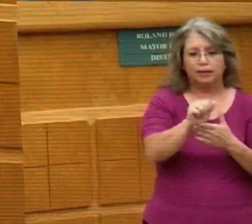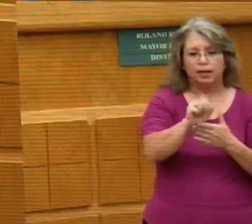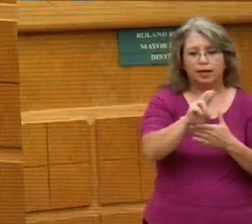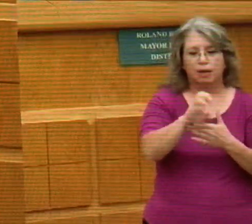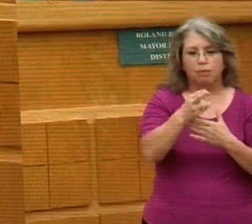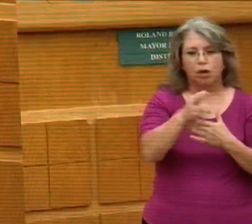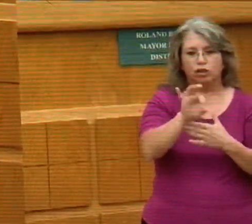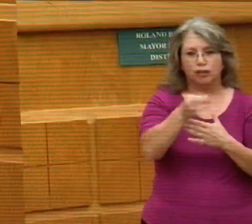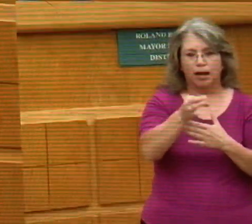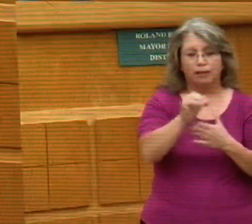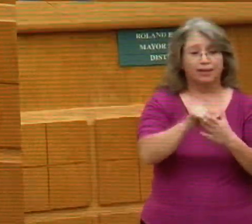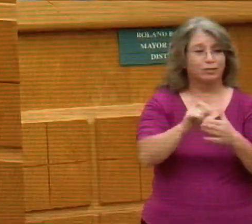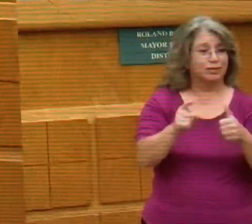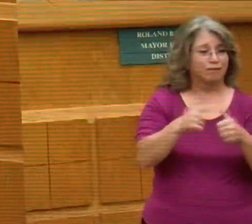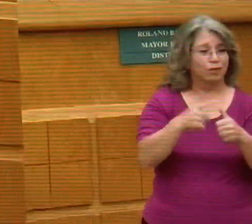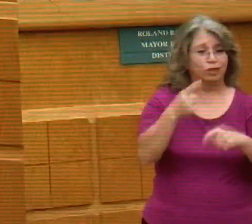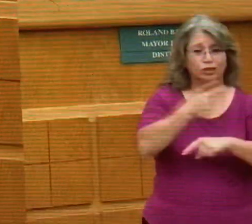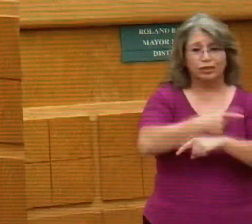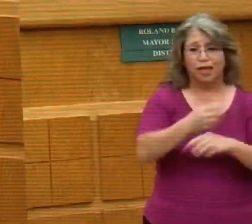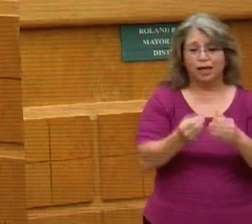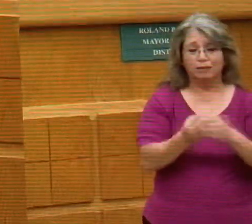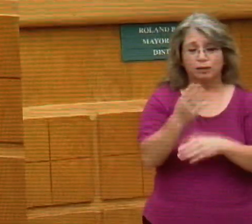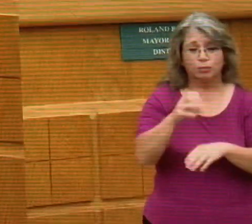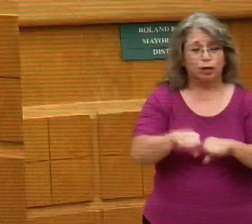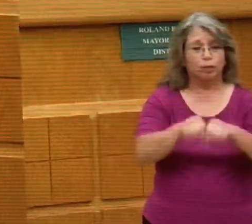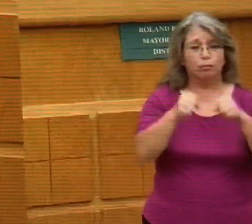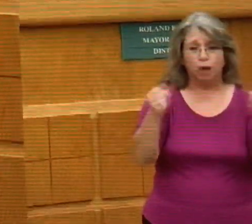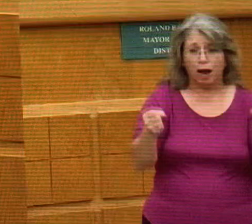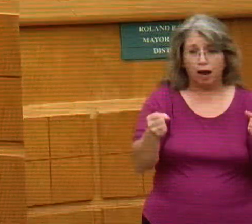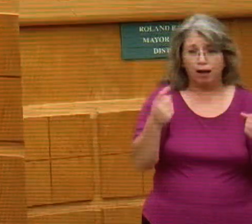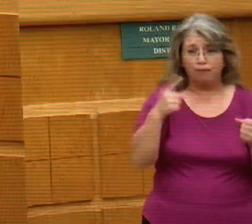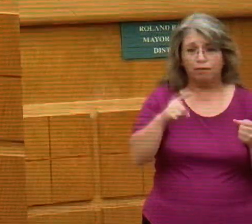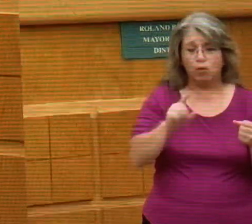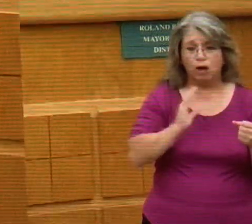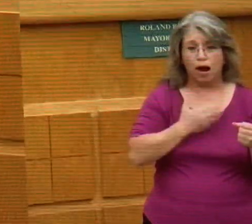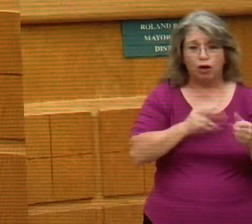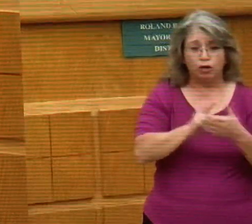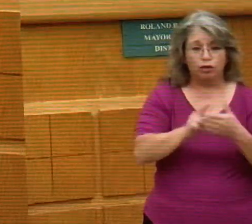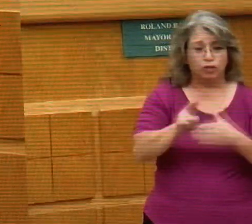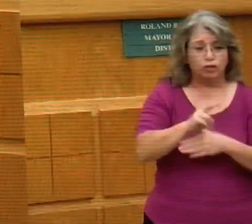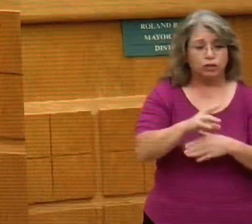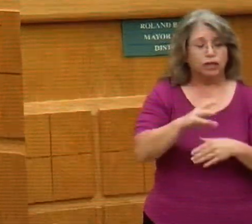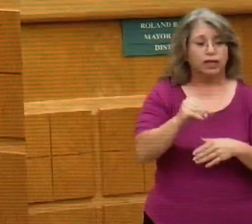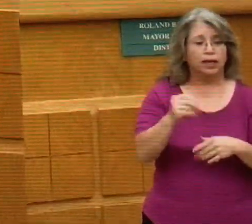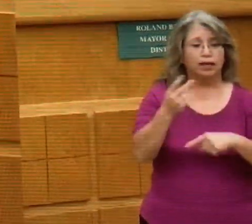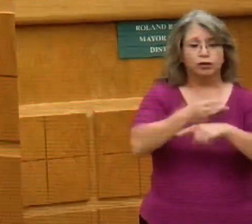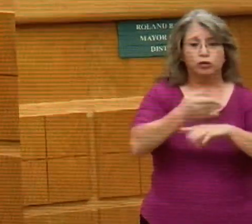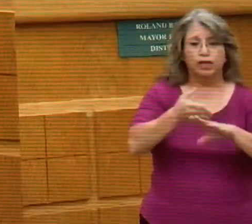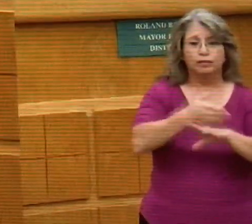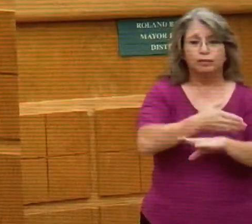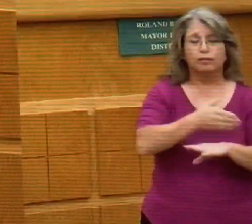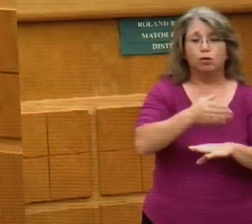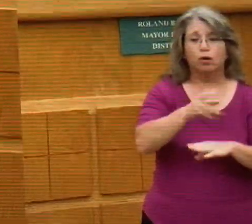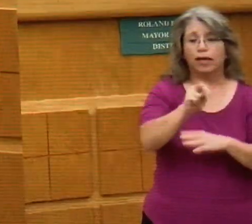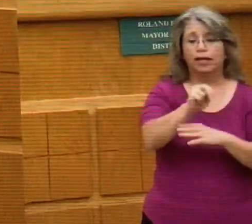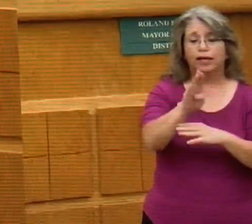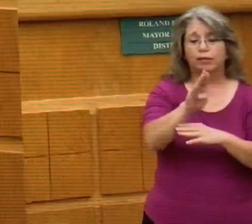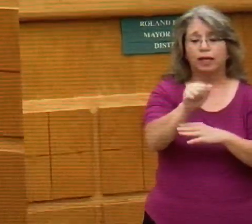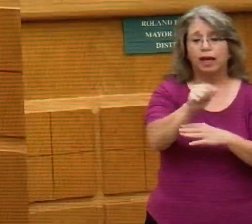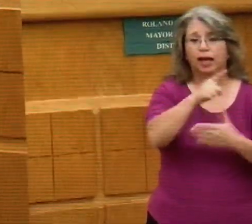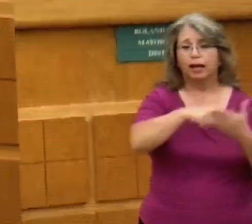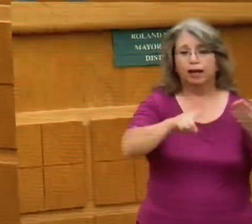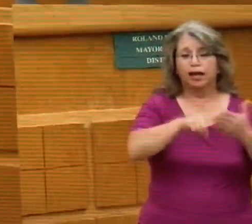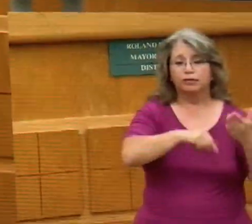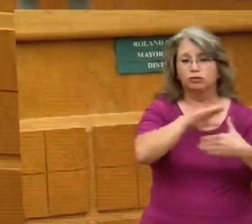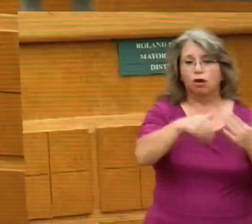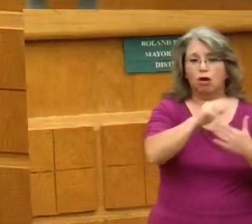break for Tamu CC, and two days before the NBA canceled its games, at least for the foreseeable future. From that